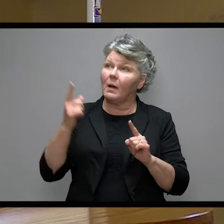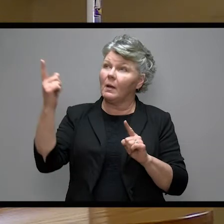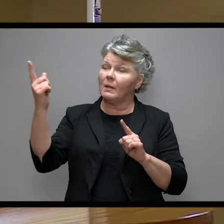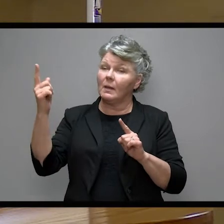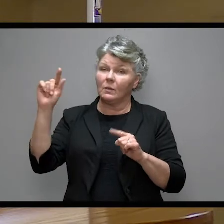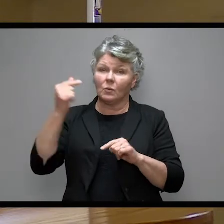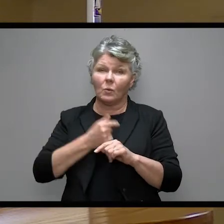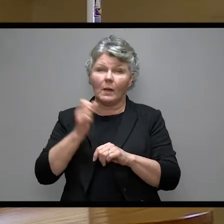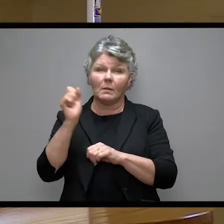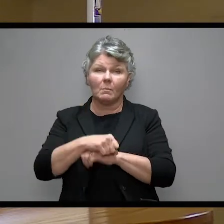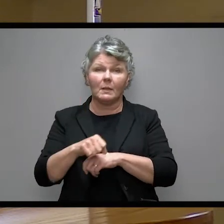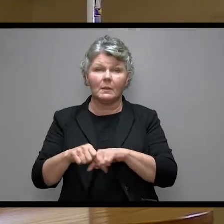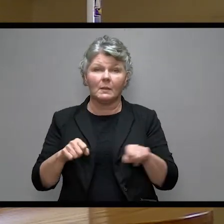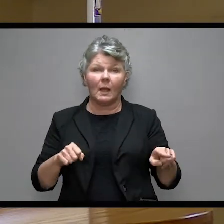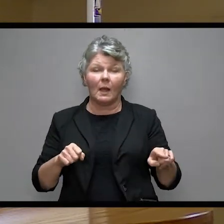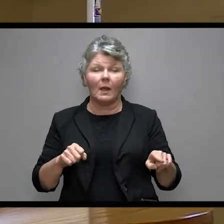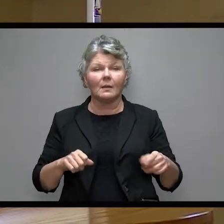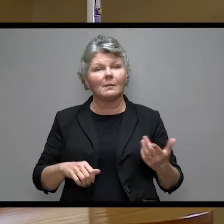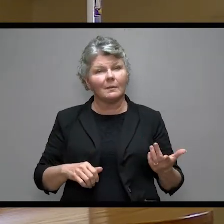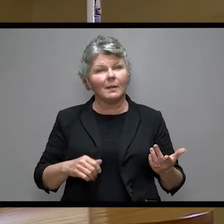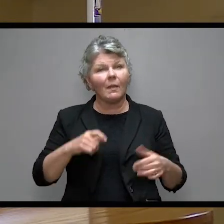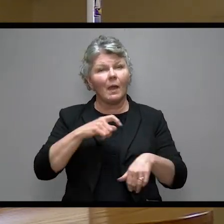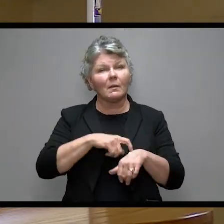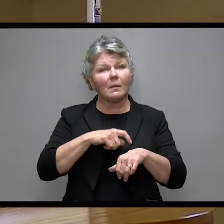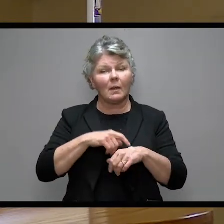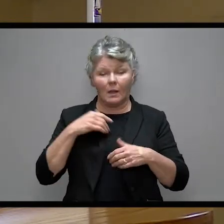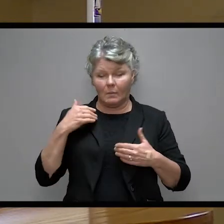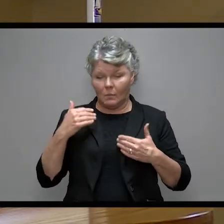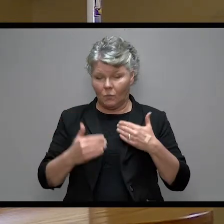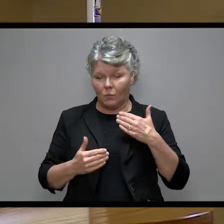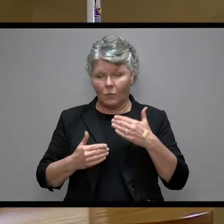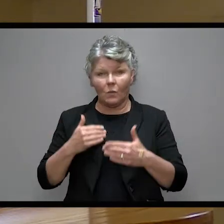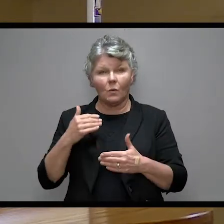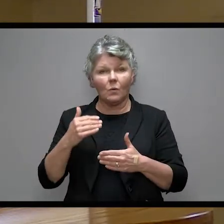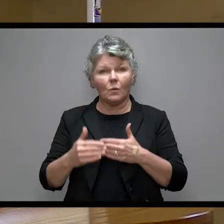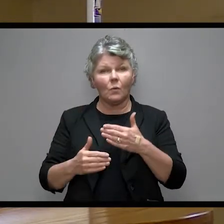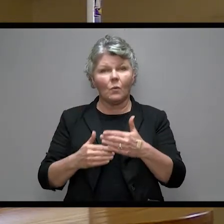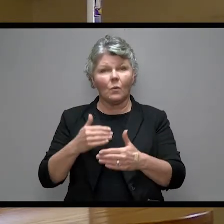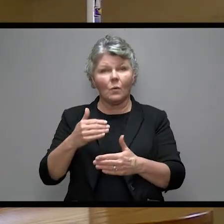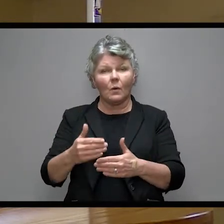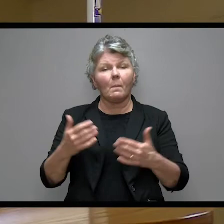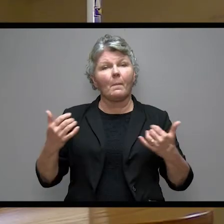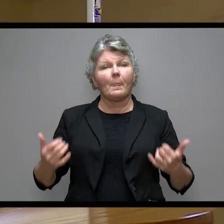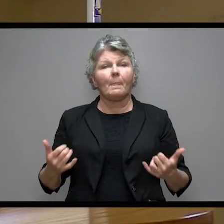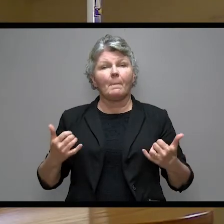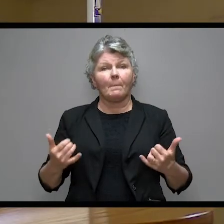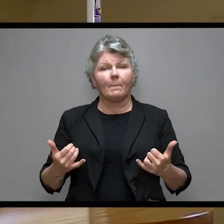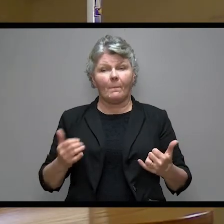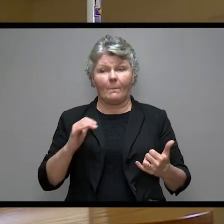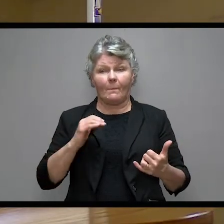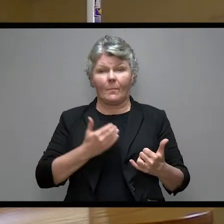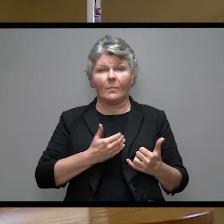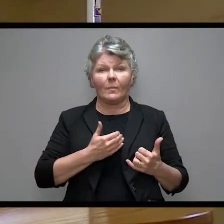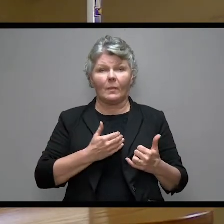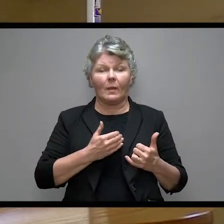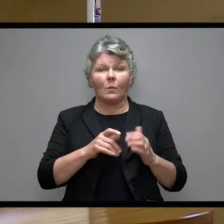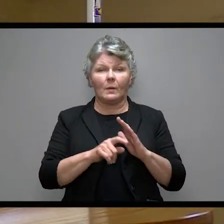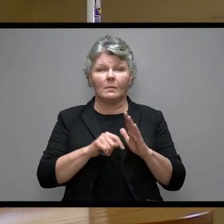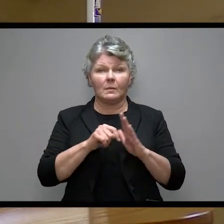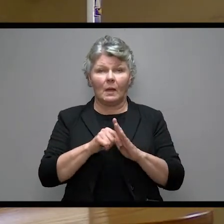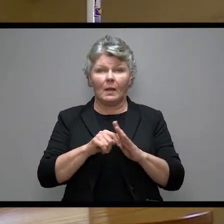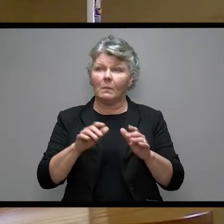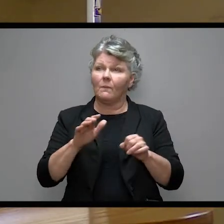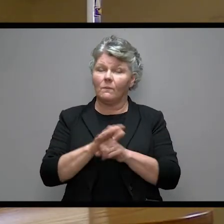Really that's why time goes on. These days are full of and for Christ says